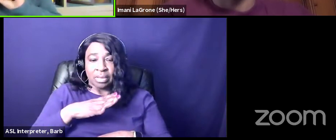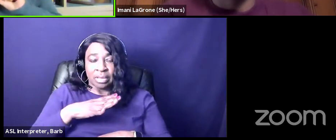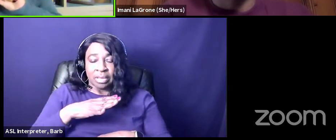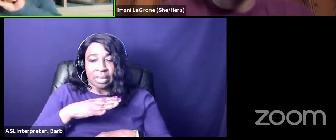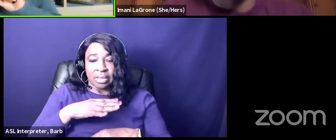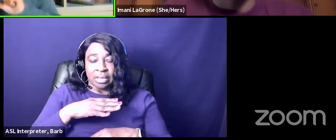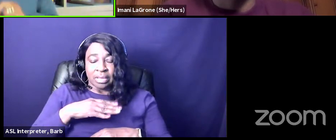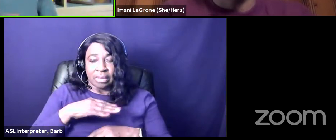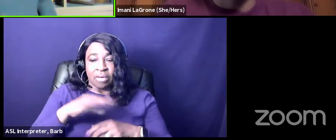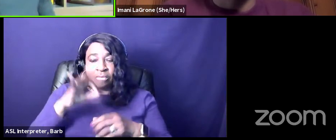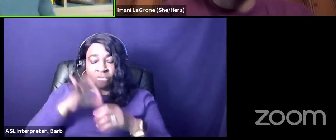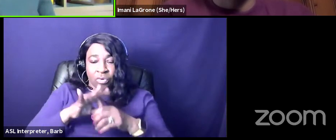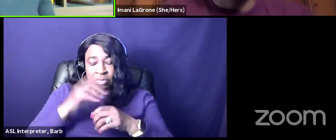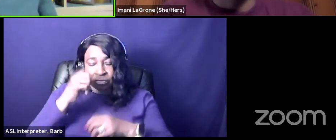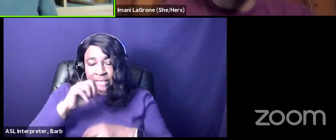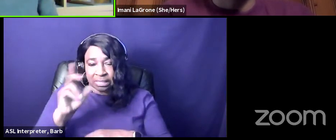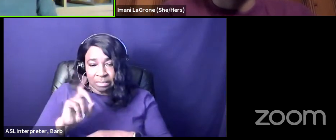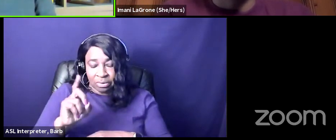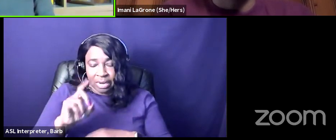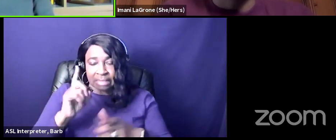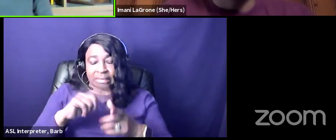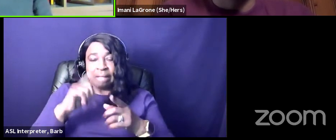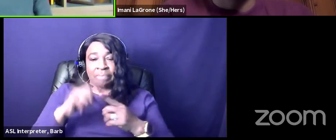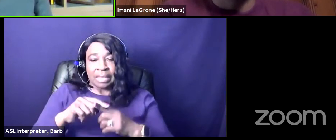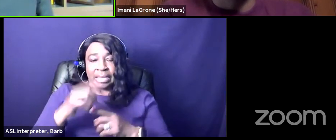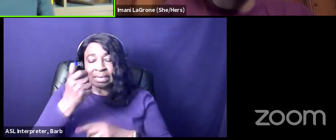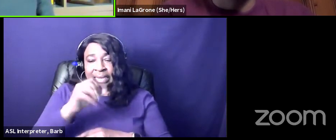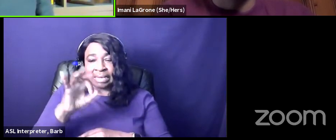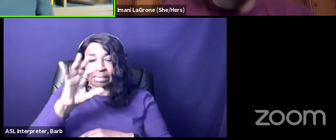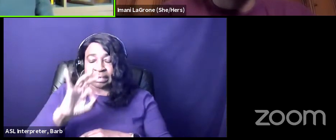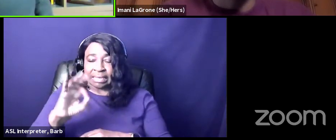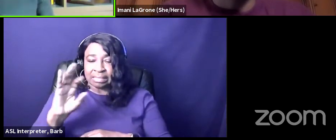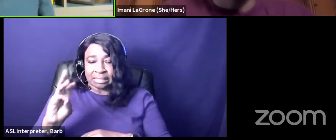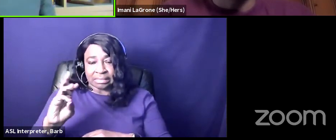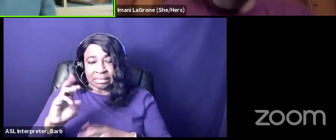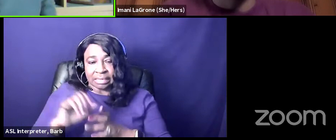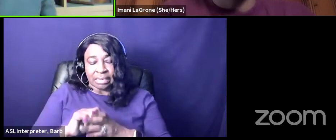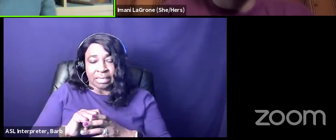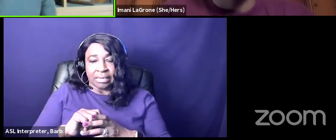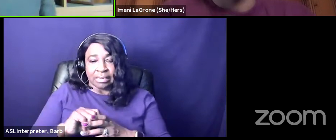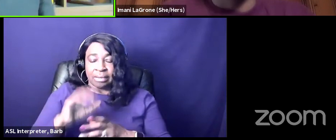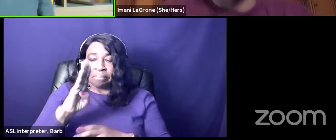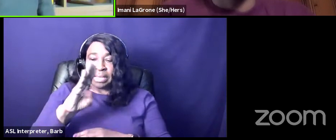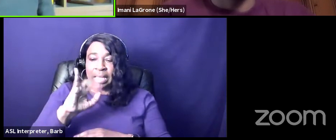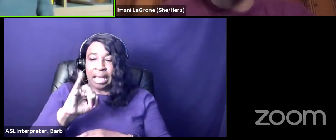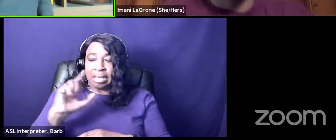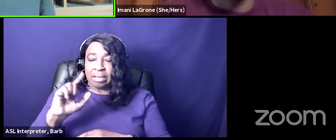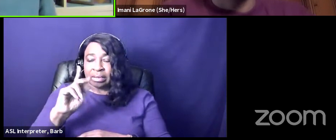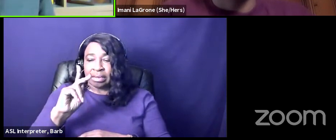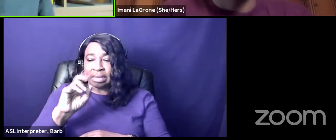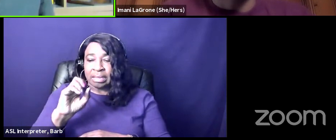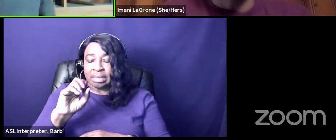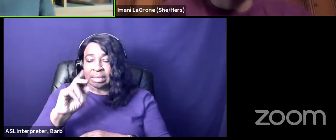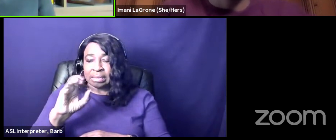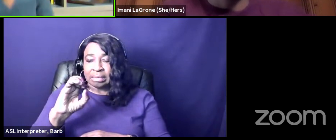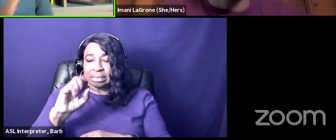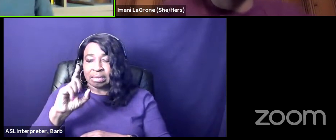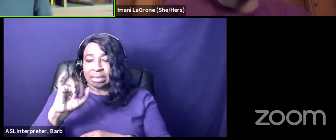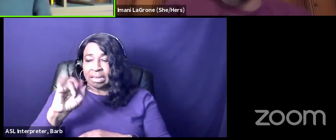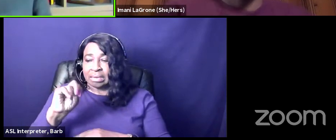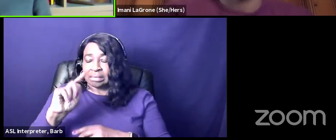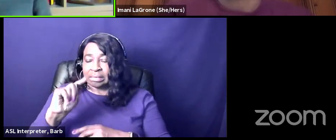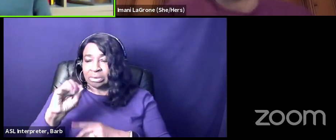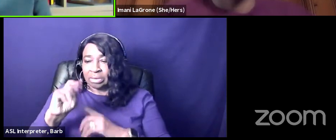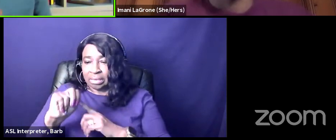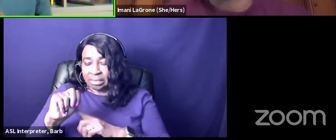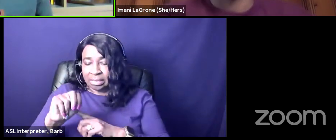the democratic party candidate more so and then 1996 peak bill clinton before all the scandals boom and that was also like after